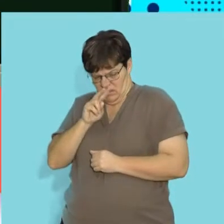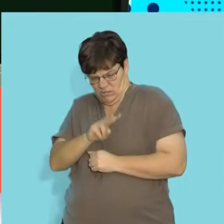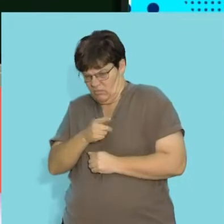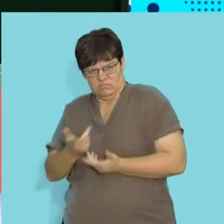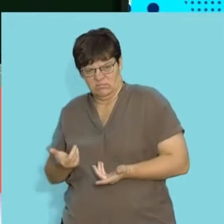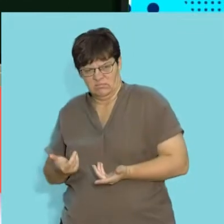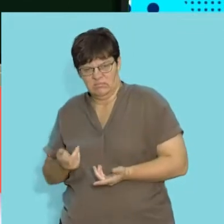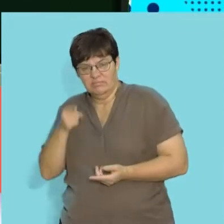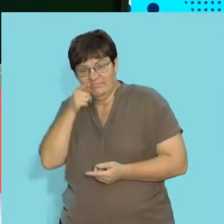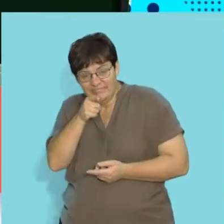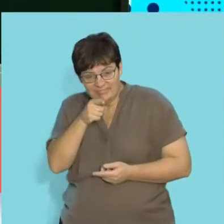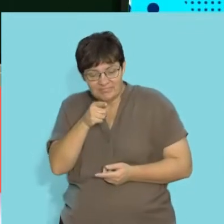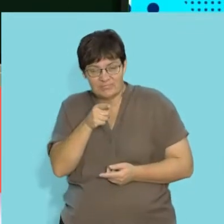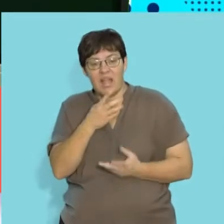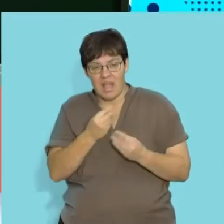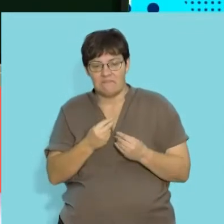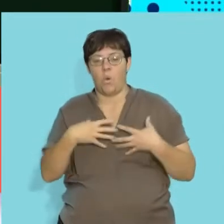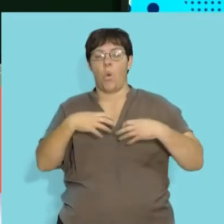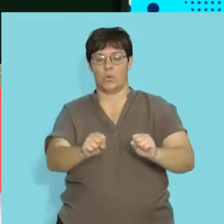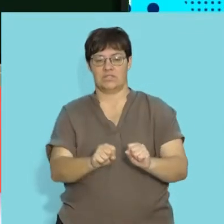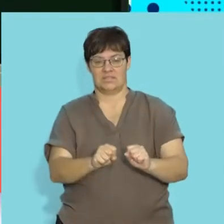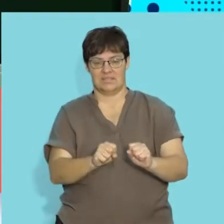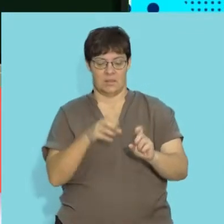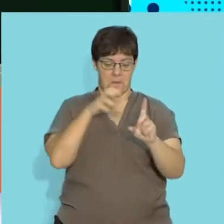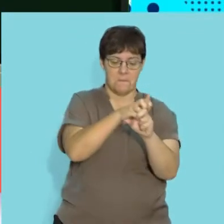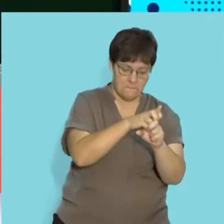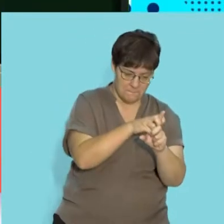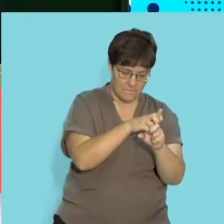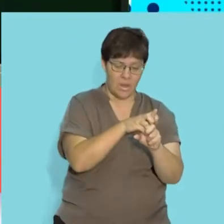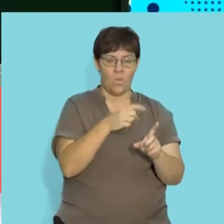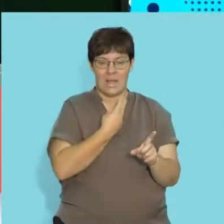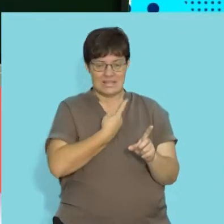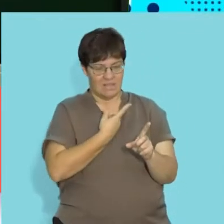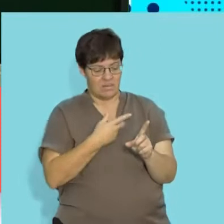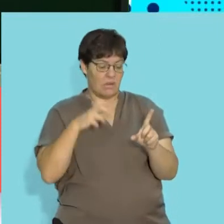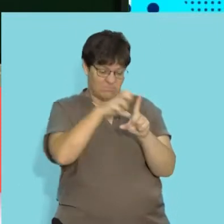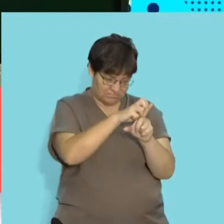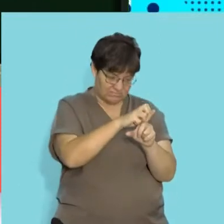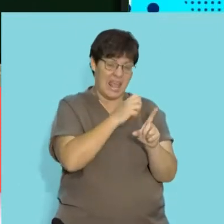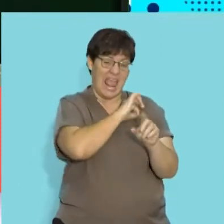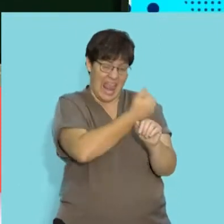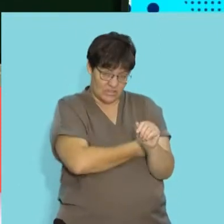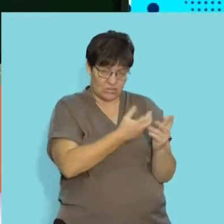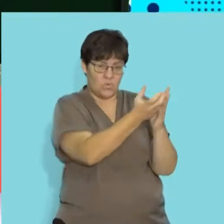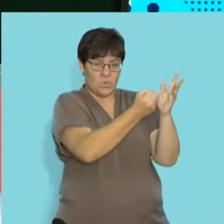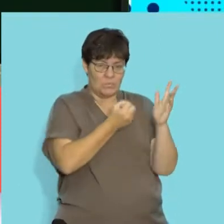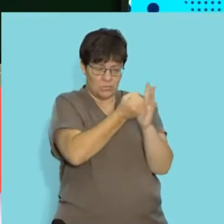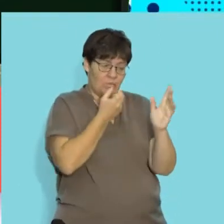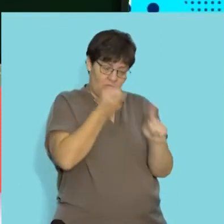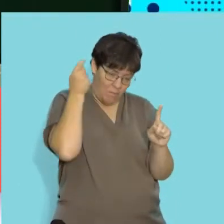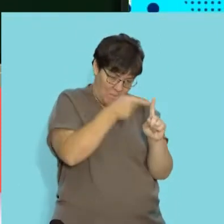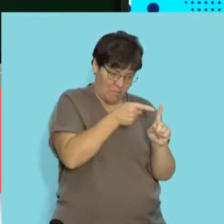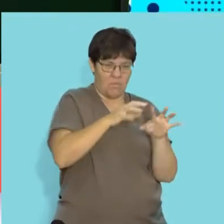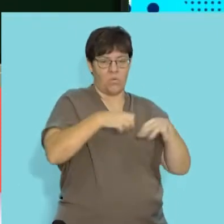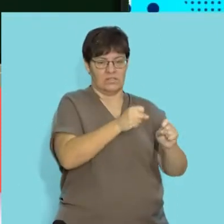but remember that parasites are individuals that live off a host. And they live off that host being able to access the energy or food